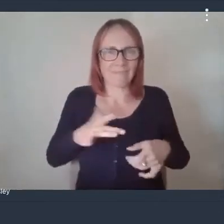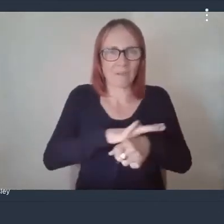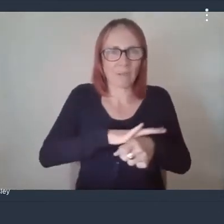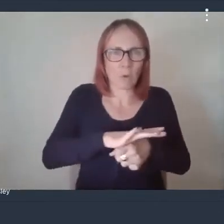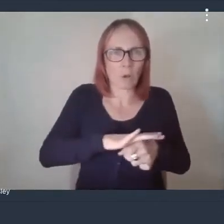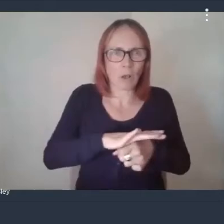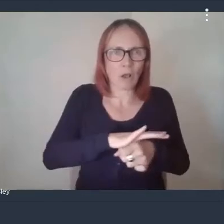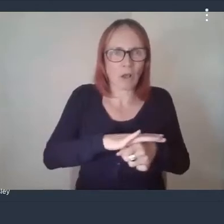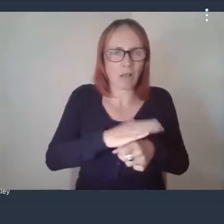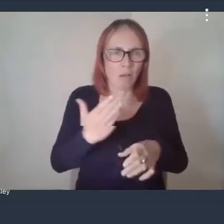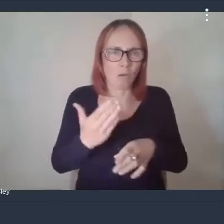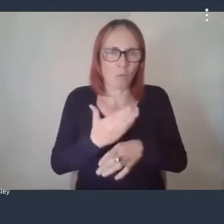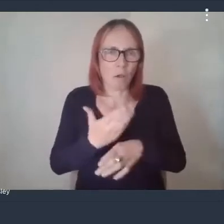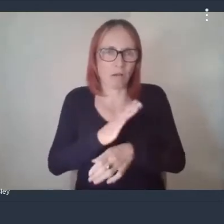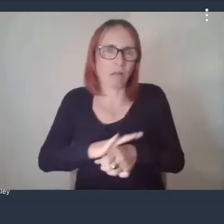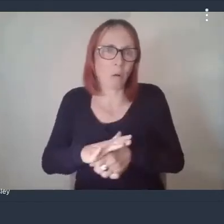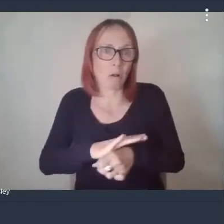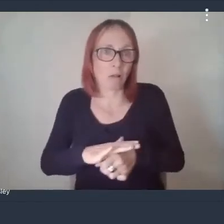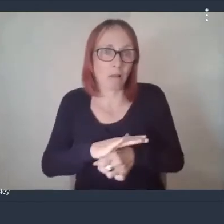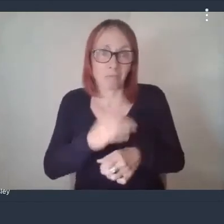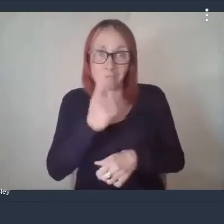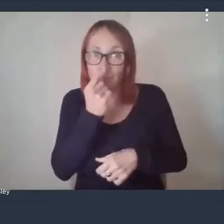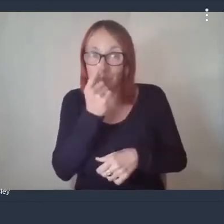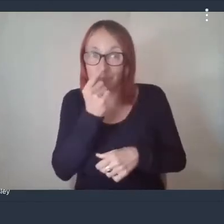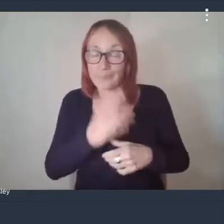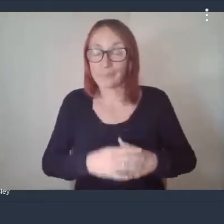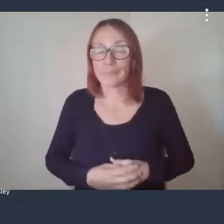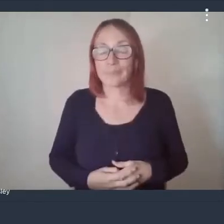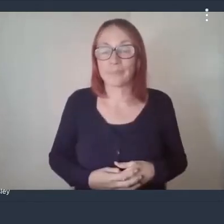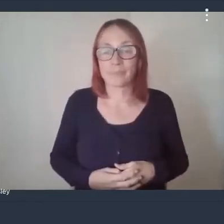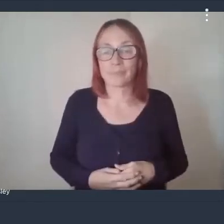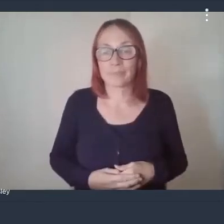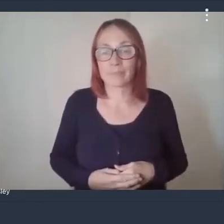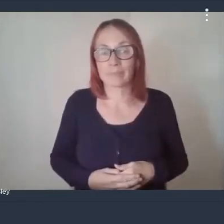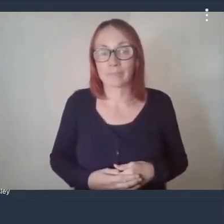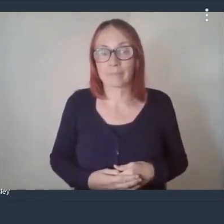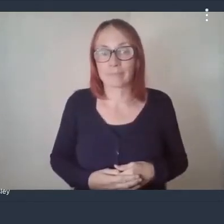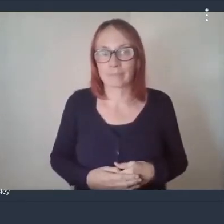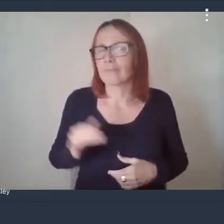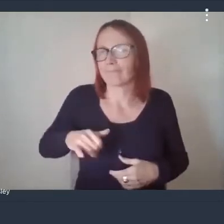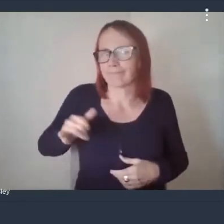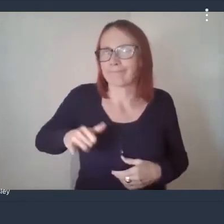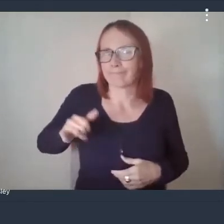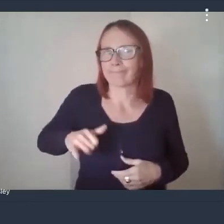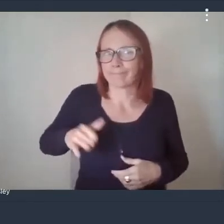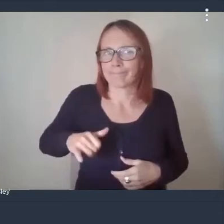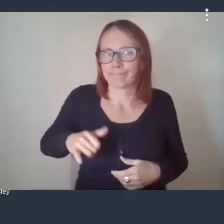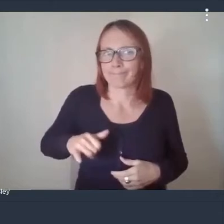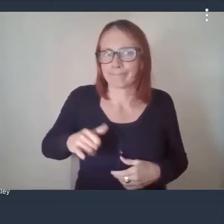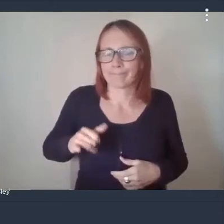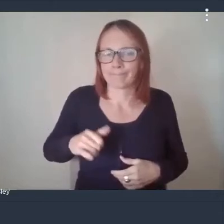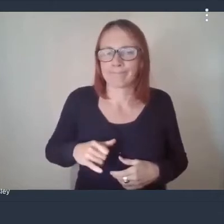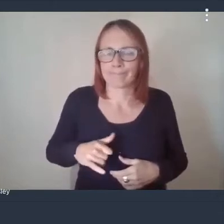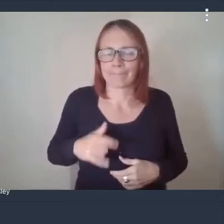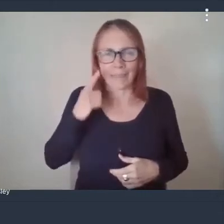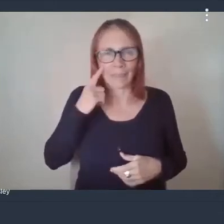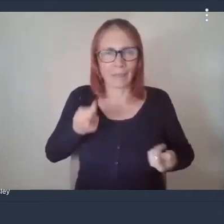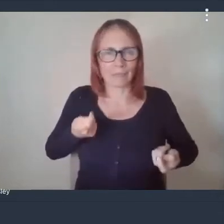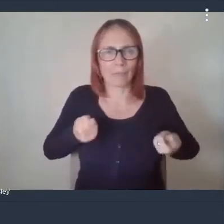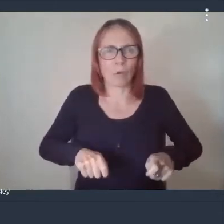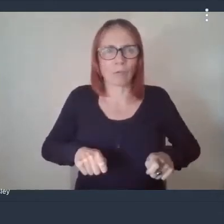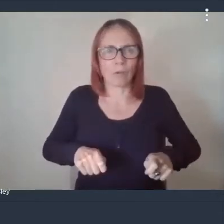traveling as much so um yeah i think certainly the lockdown has